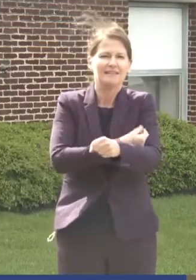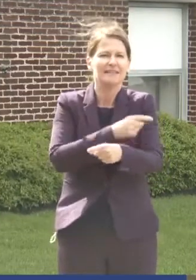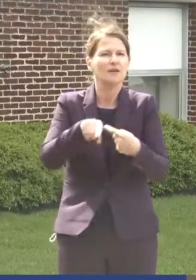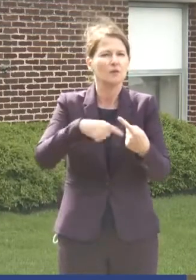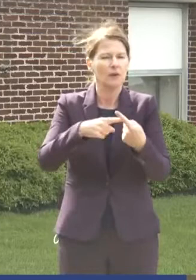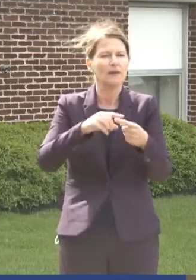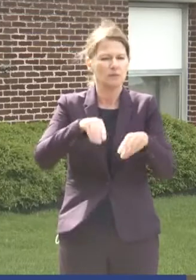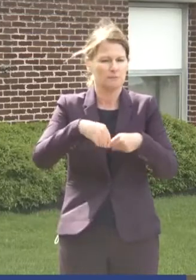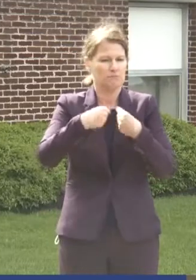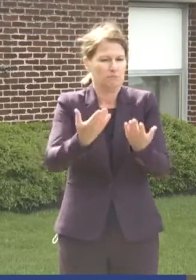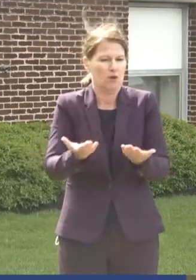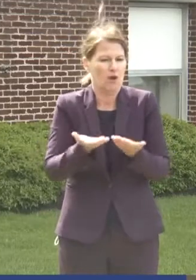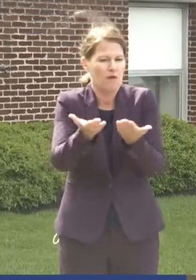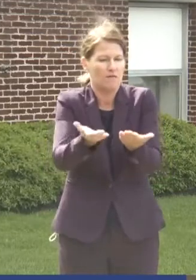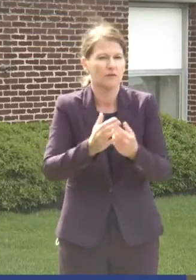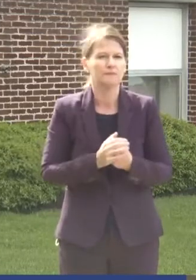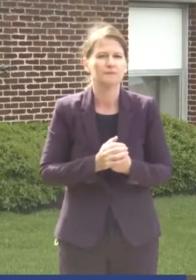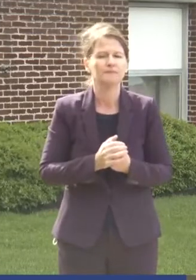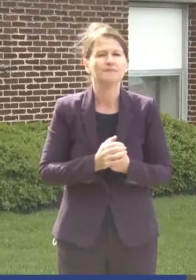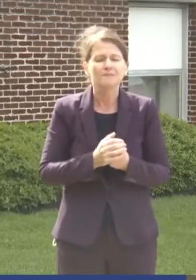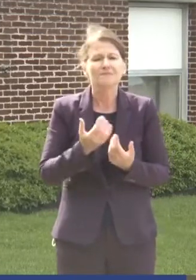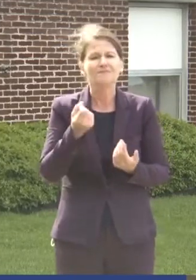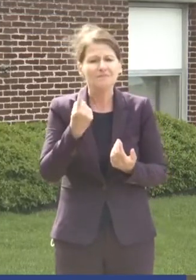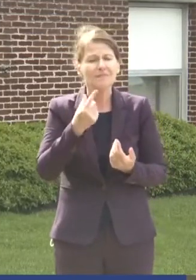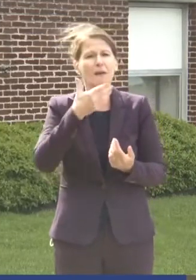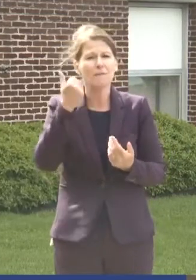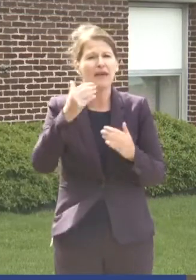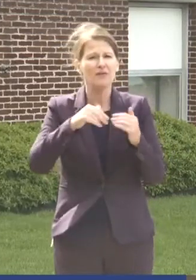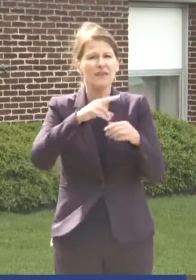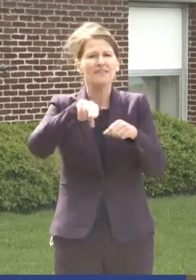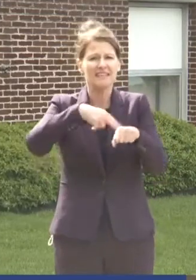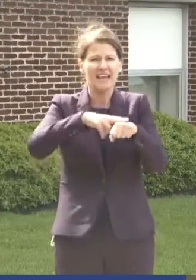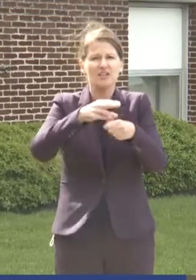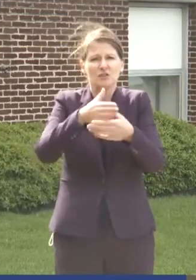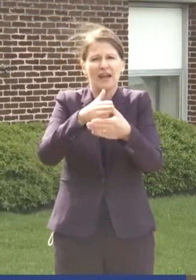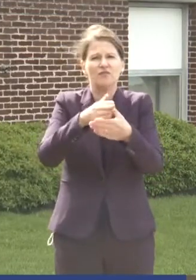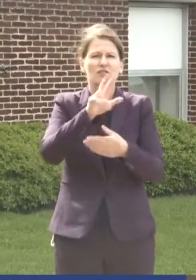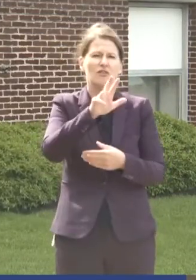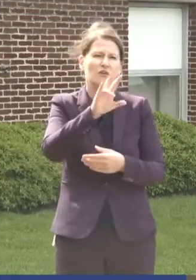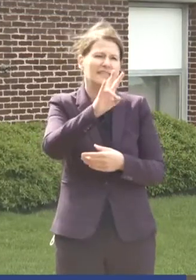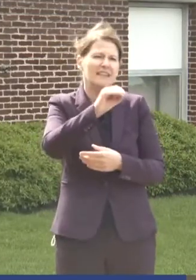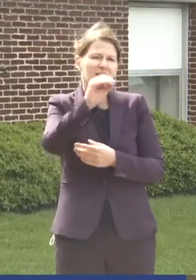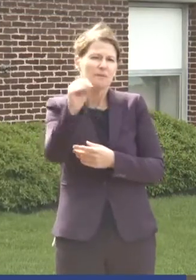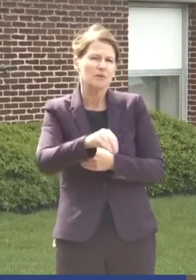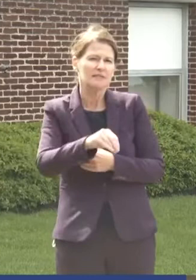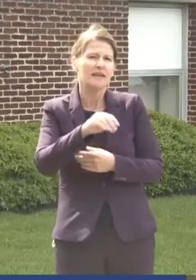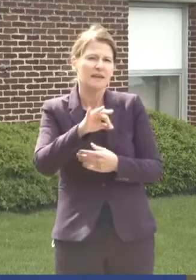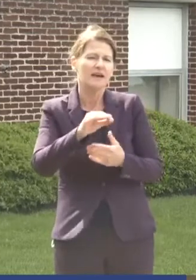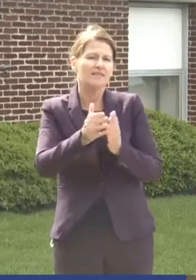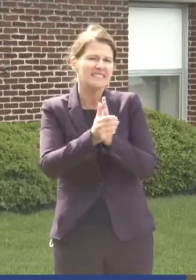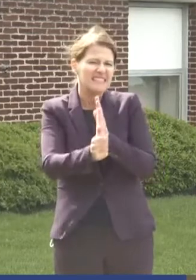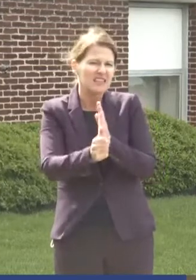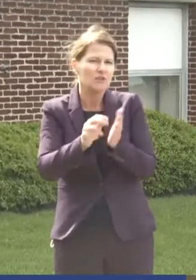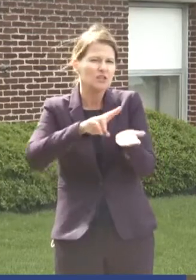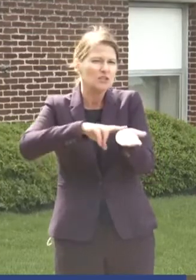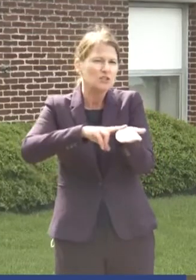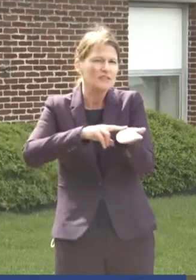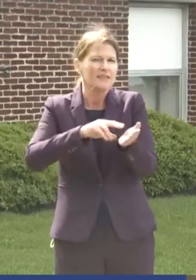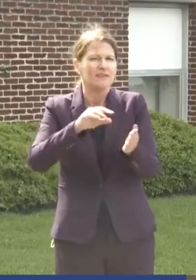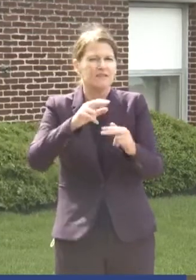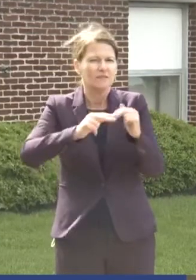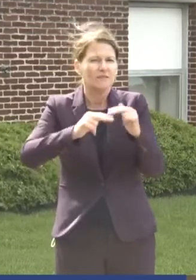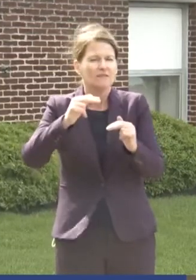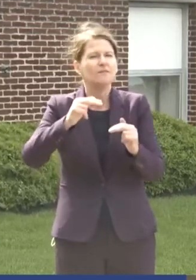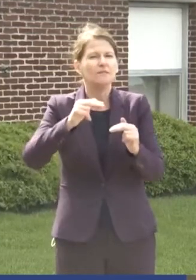it became accessible to them. While that's better than the national median of 37% of skilled nursing facility staff,